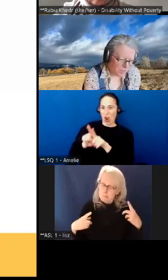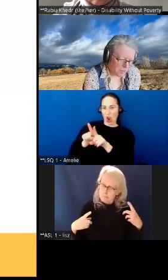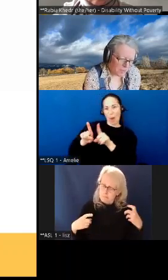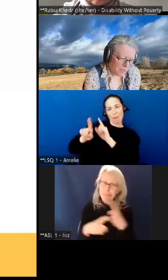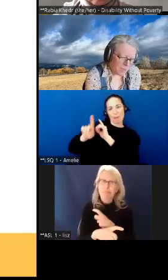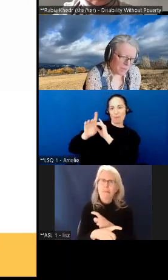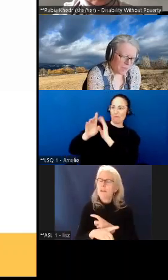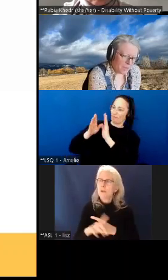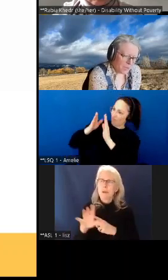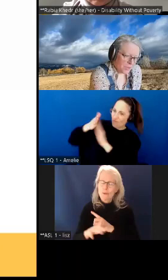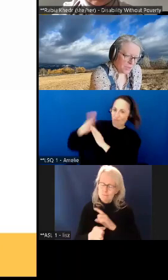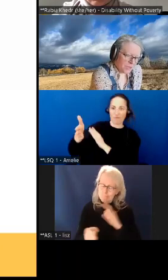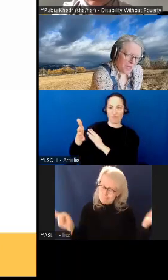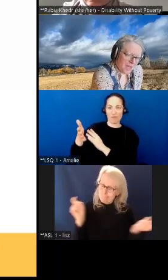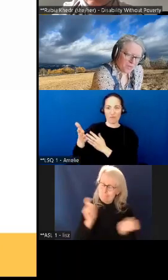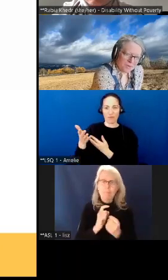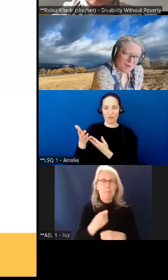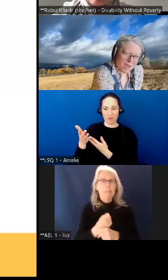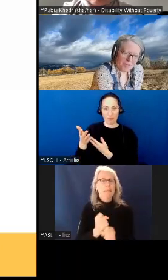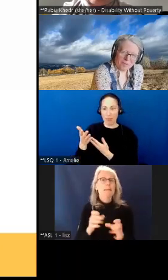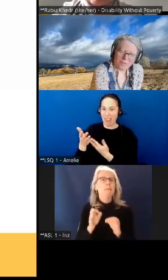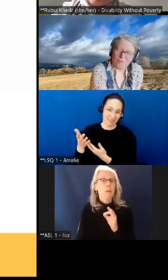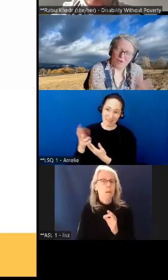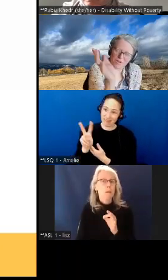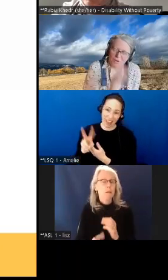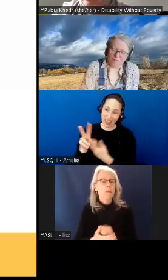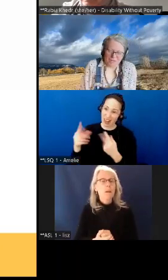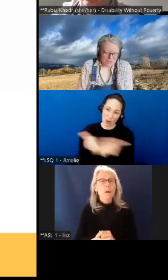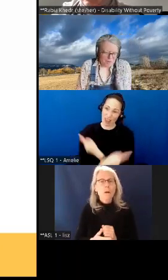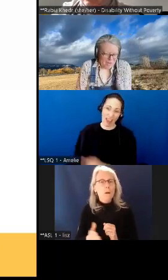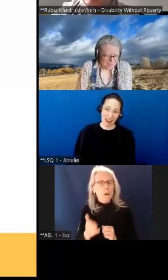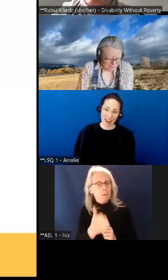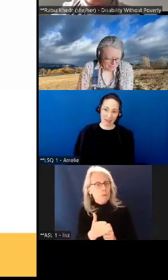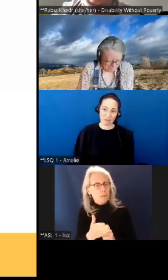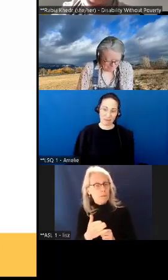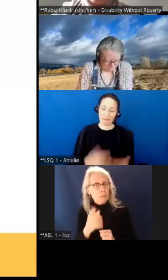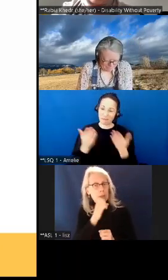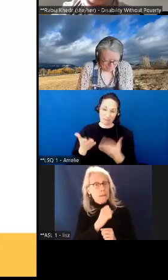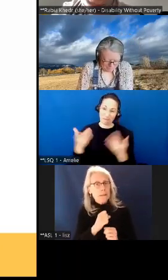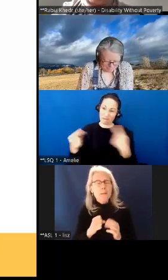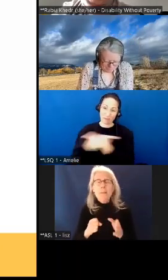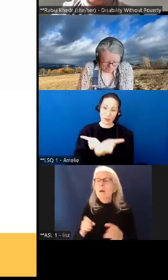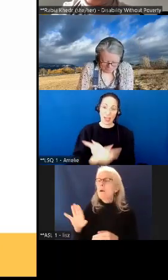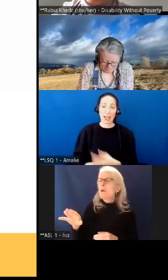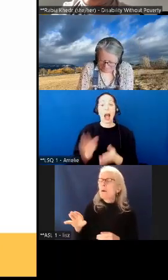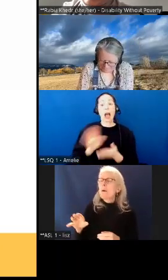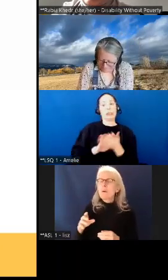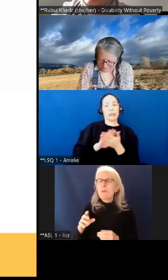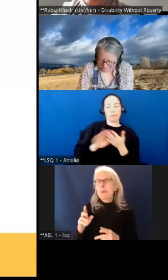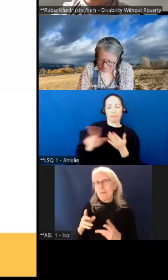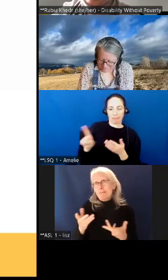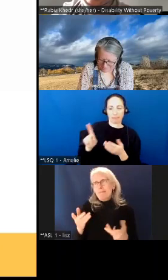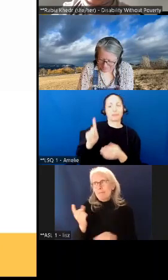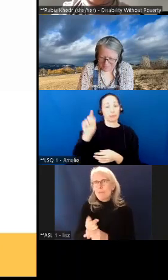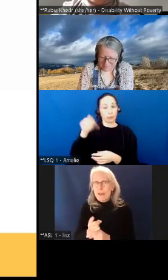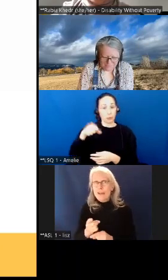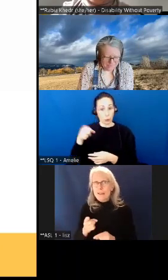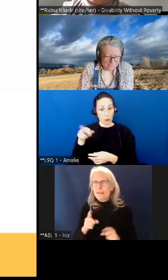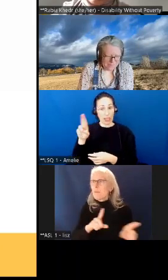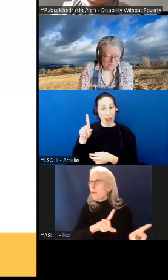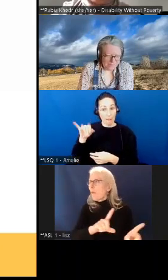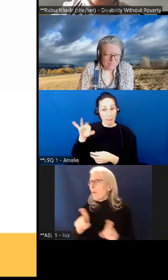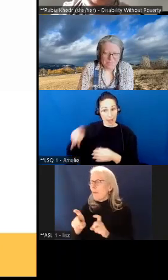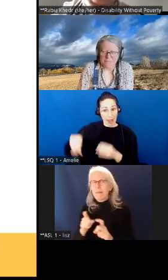so the next one rabia oh sorry go on yes go ahead i'm just gonna say again people told us you know like